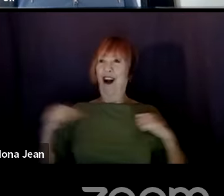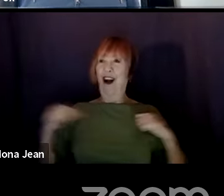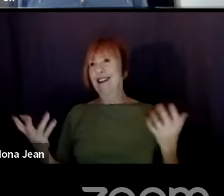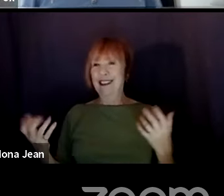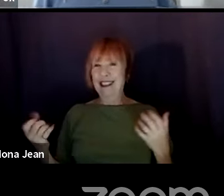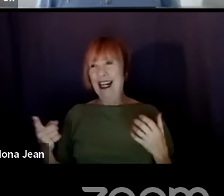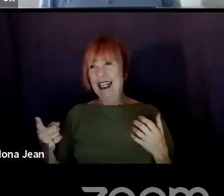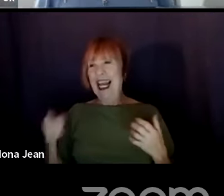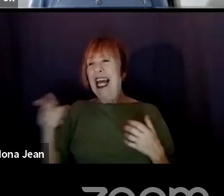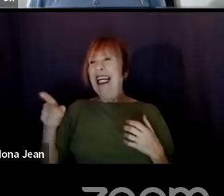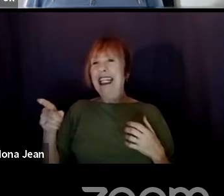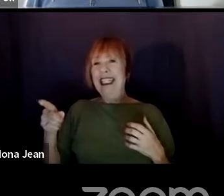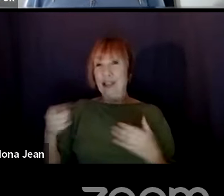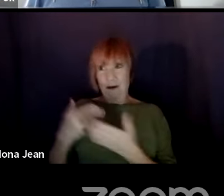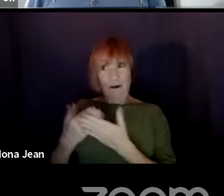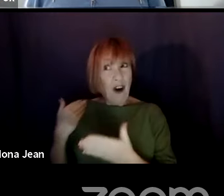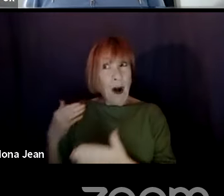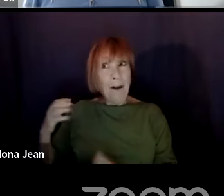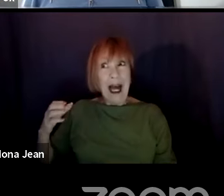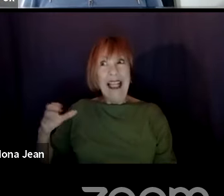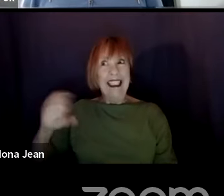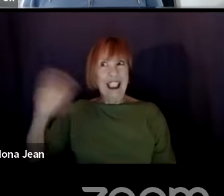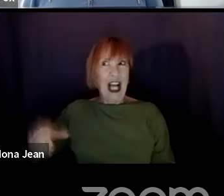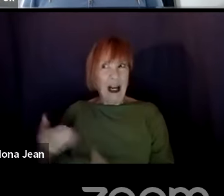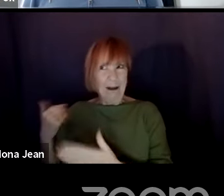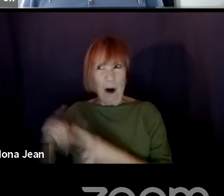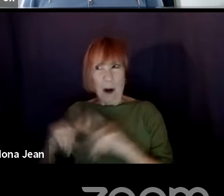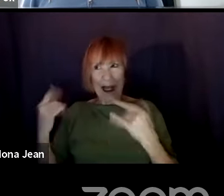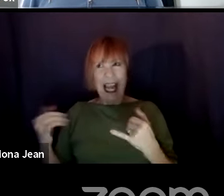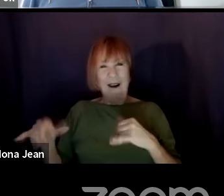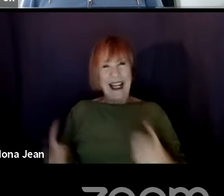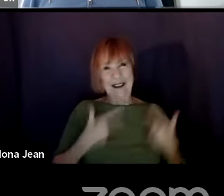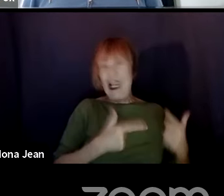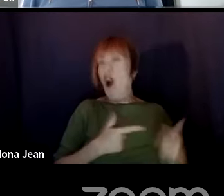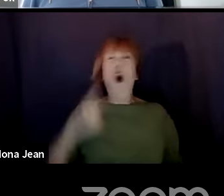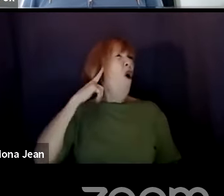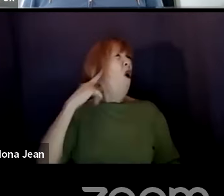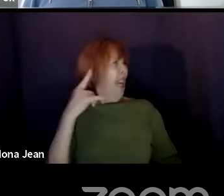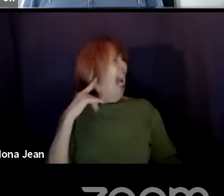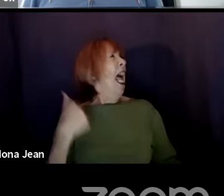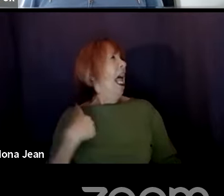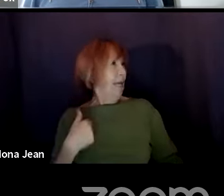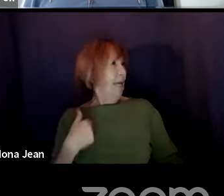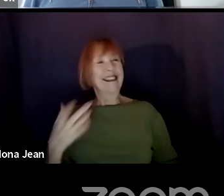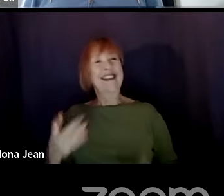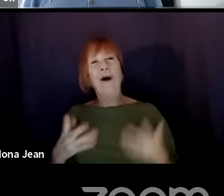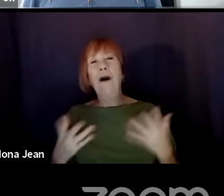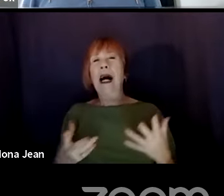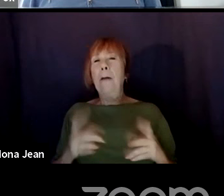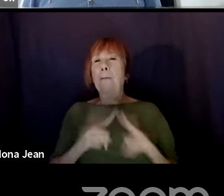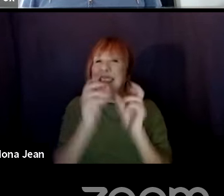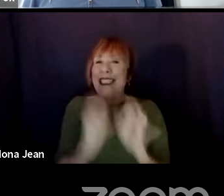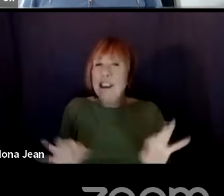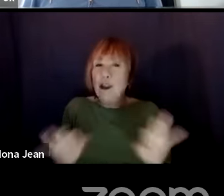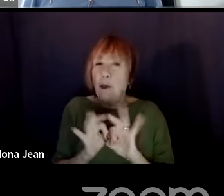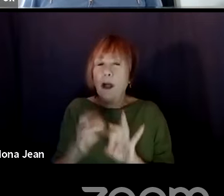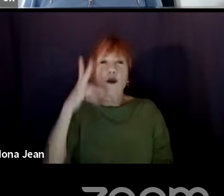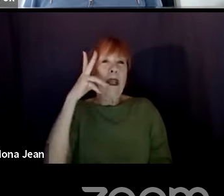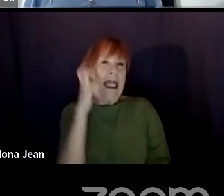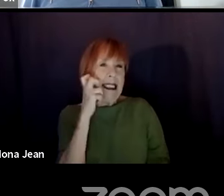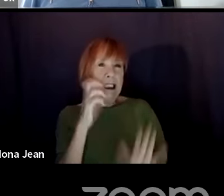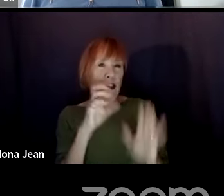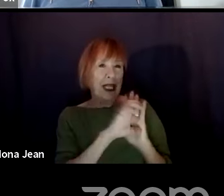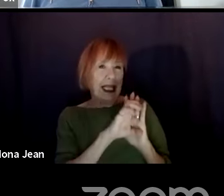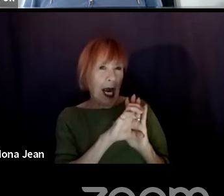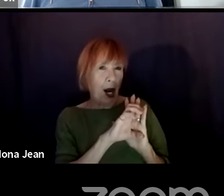originally, but he's a Cali boy now. So he's like, I'm a Cali boy. Um, so I hear you. And I think that's the key. It's, it's listening to the character speak